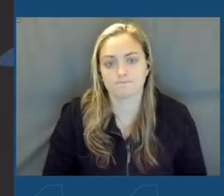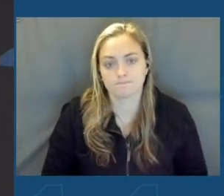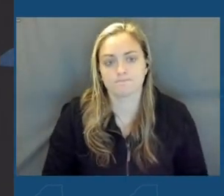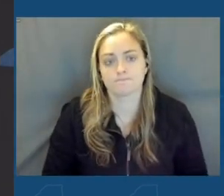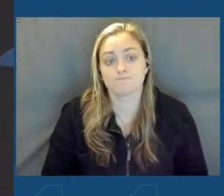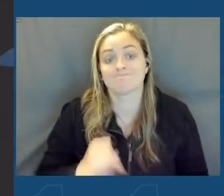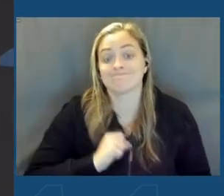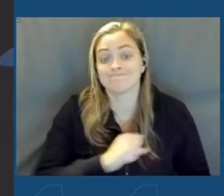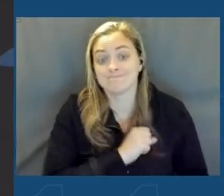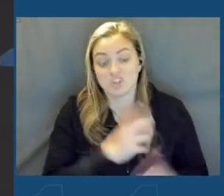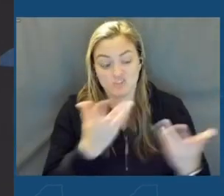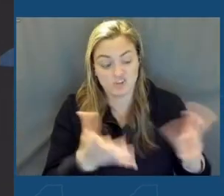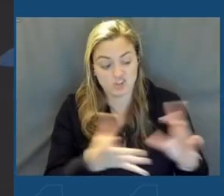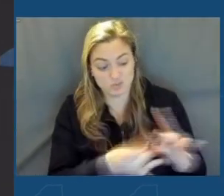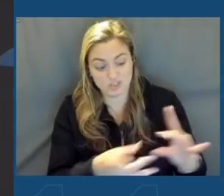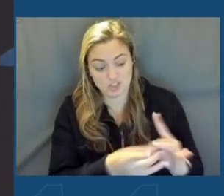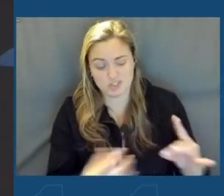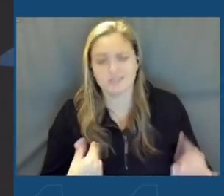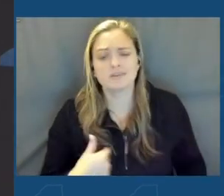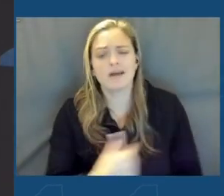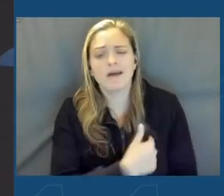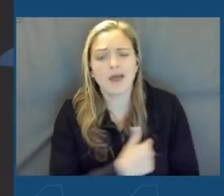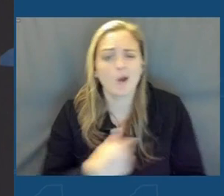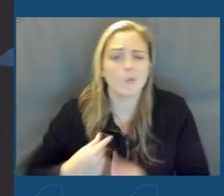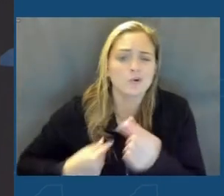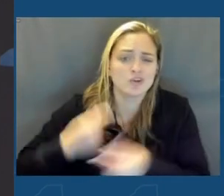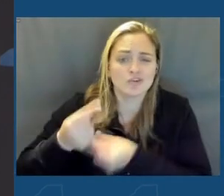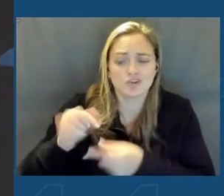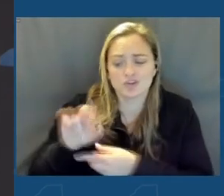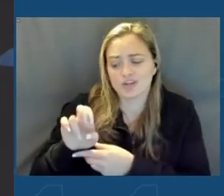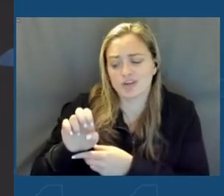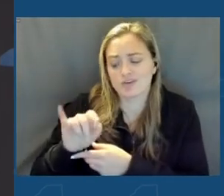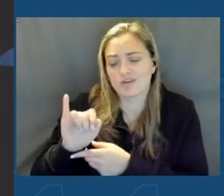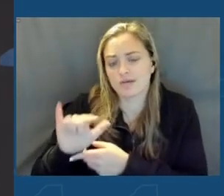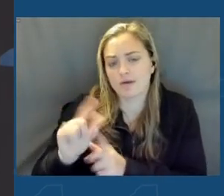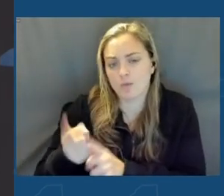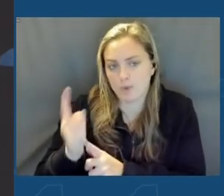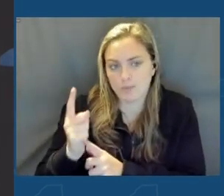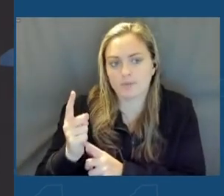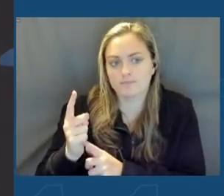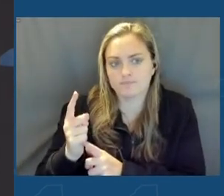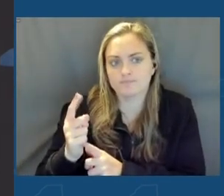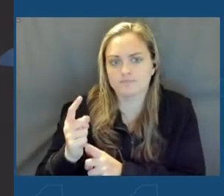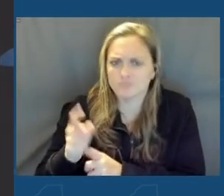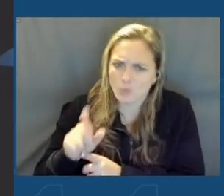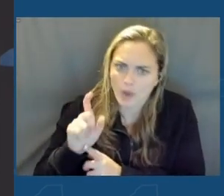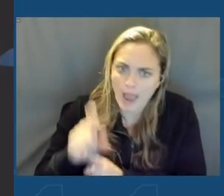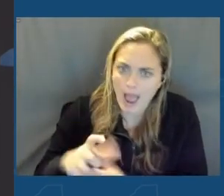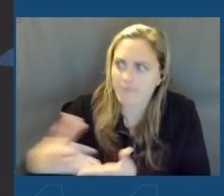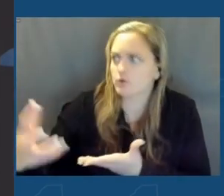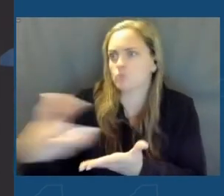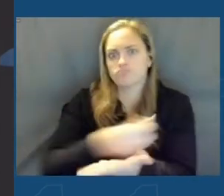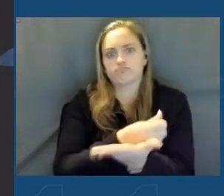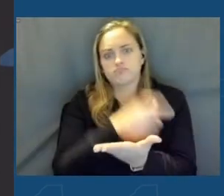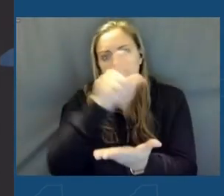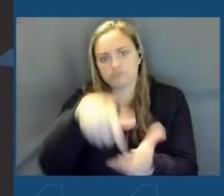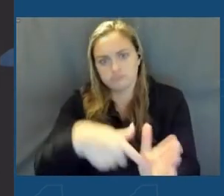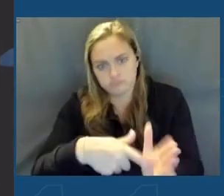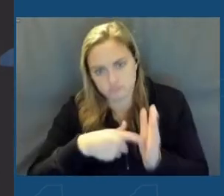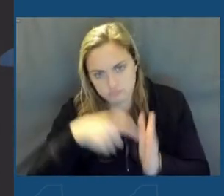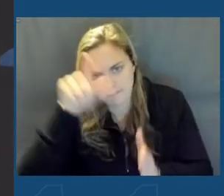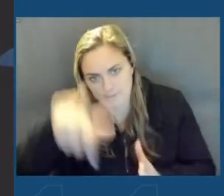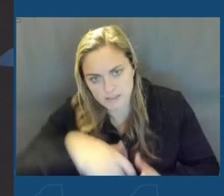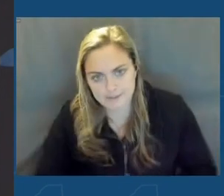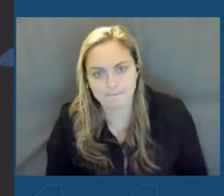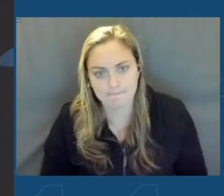Schumer has said, this is our generation's Erie Canal moment and we have to seize this moment. It's our